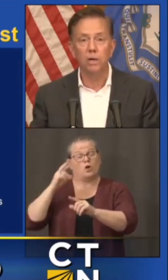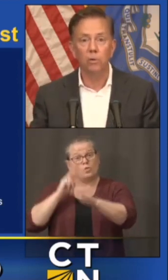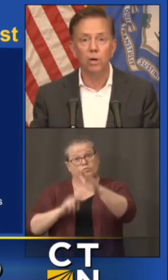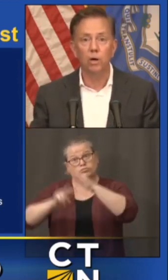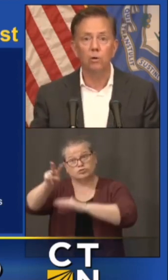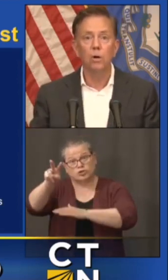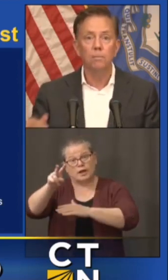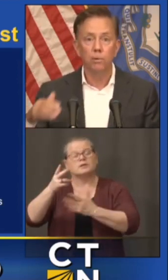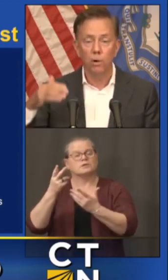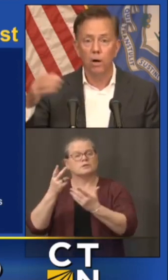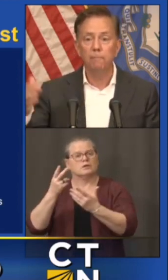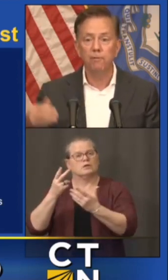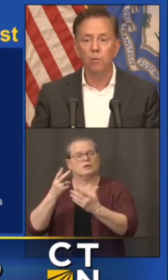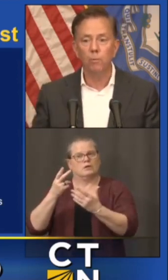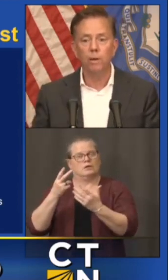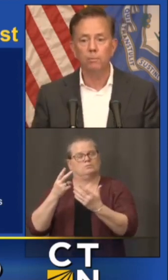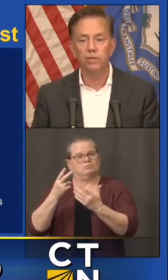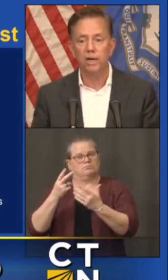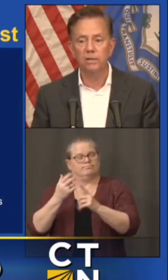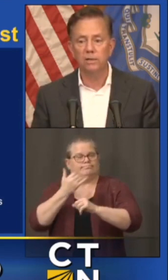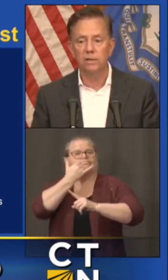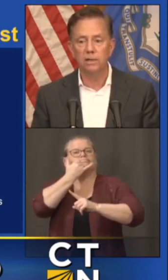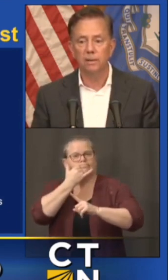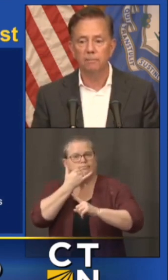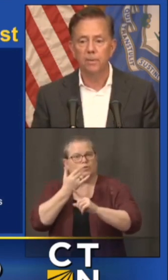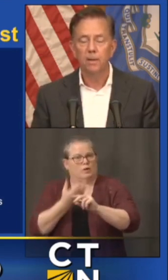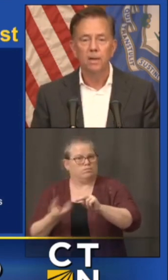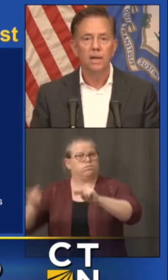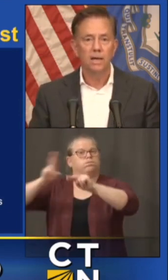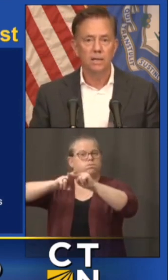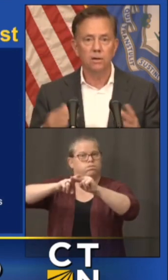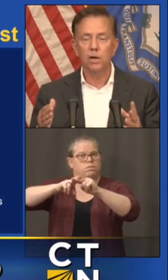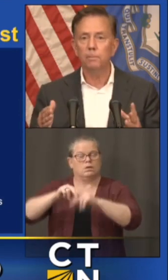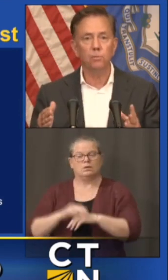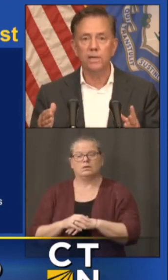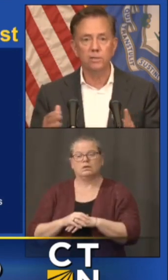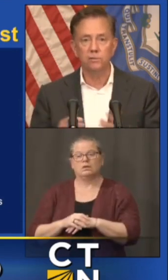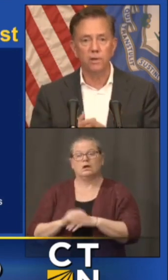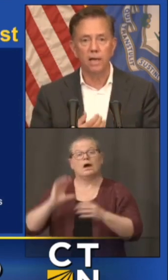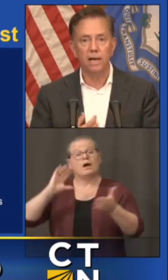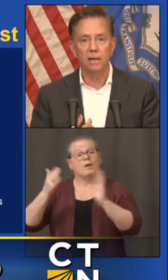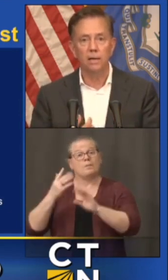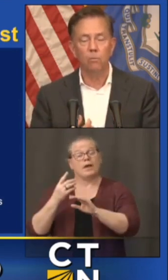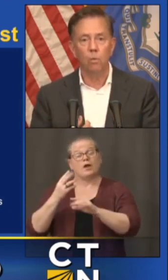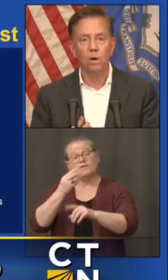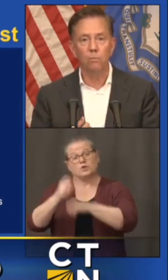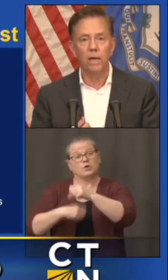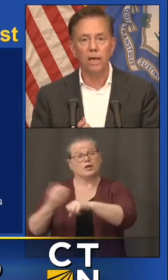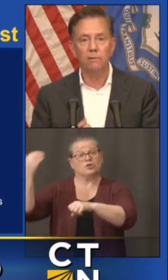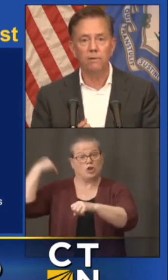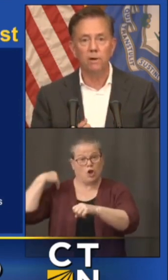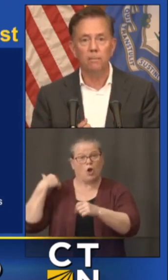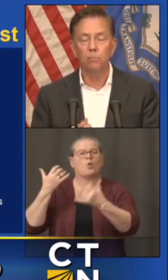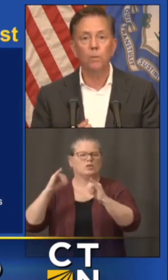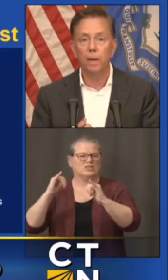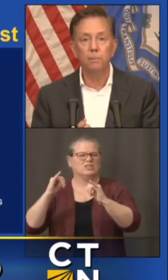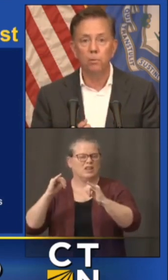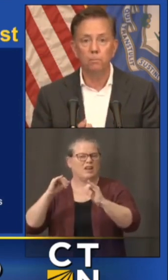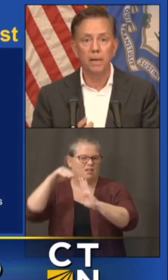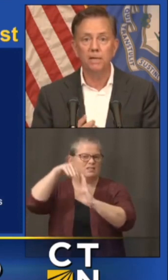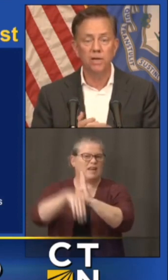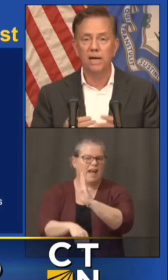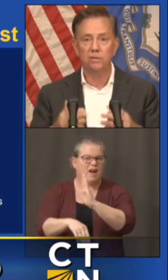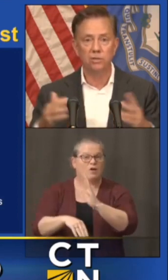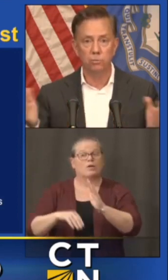were a year ago but we're up from what we projected um and there are a couple of reasons for that uh one we have um more